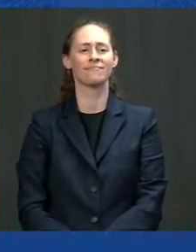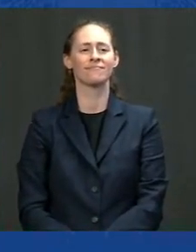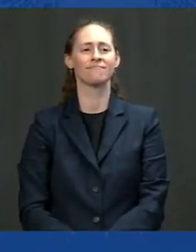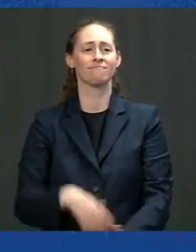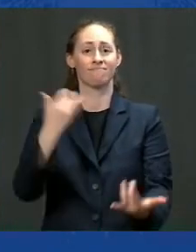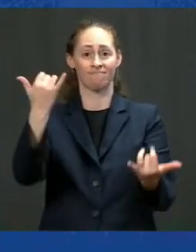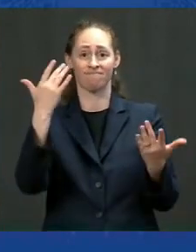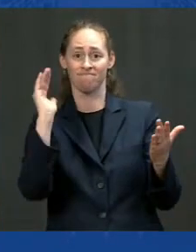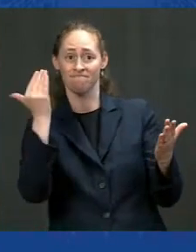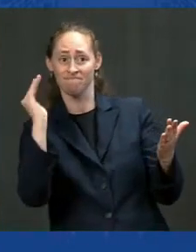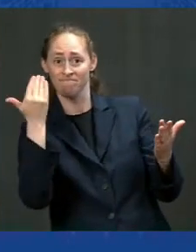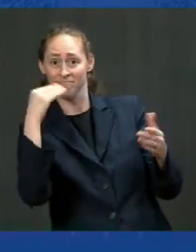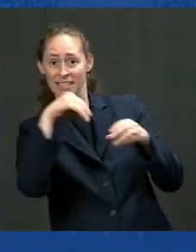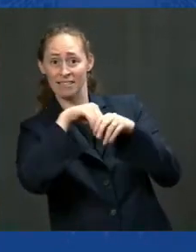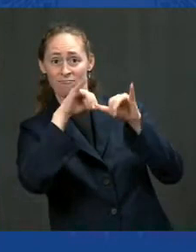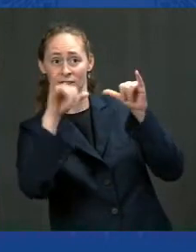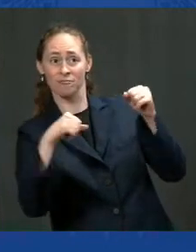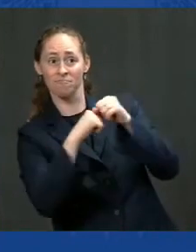roads